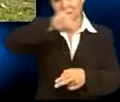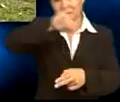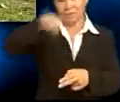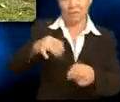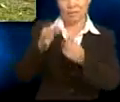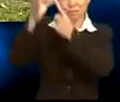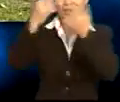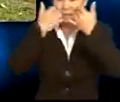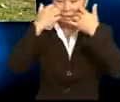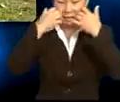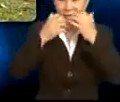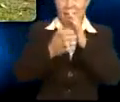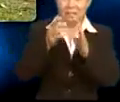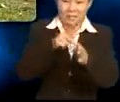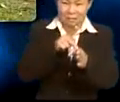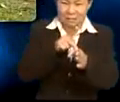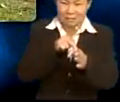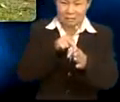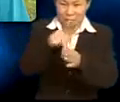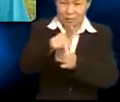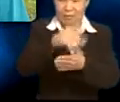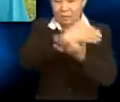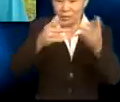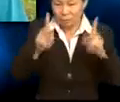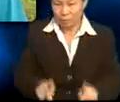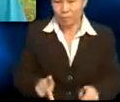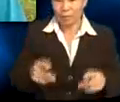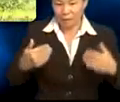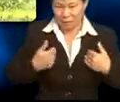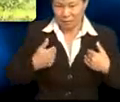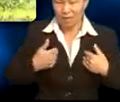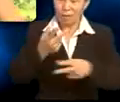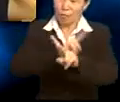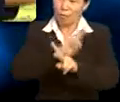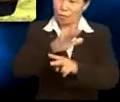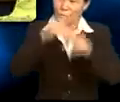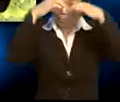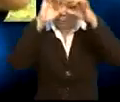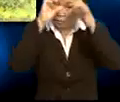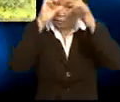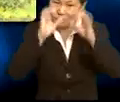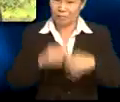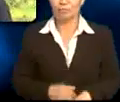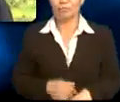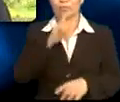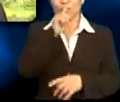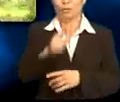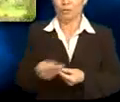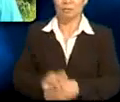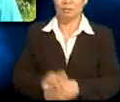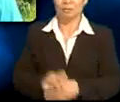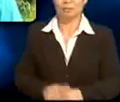this special talent that some people have. Can you borrow me your binoculars? Oh, sure. Here you go.